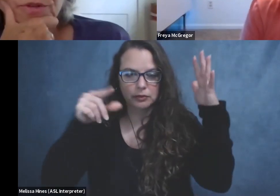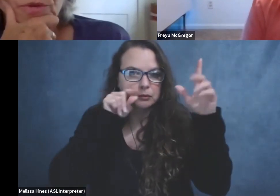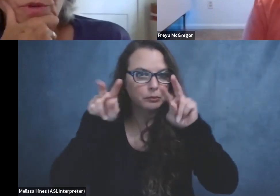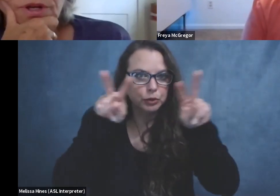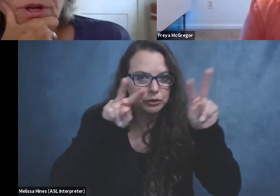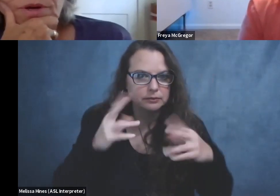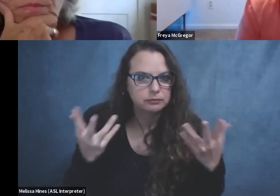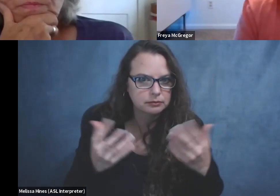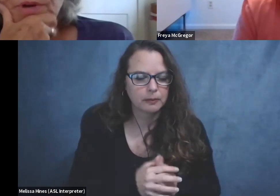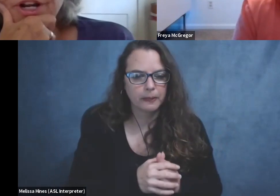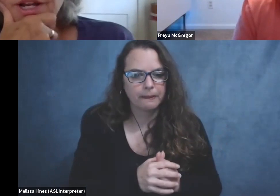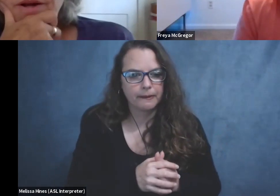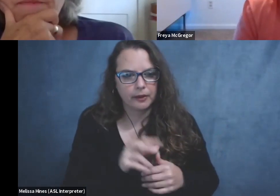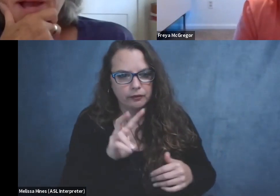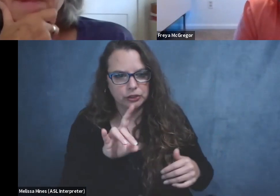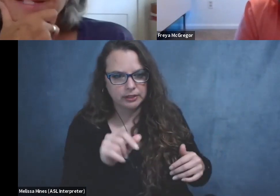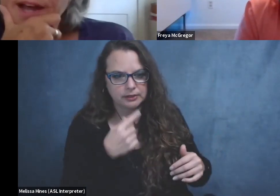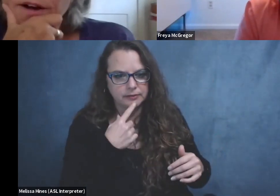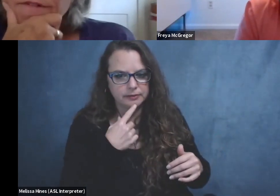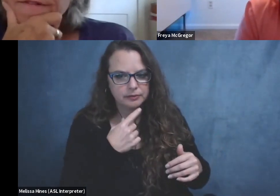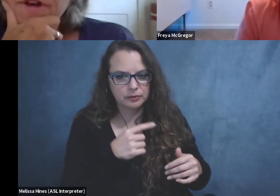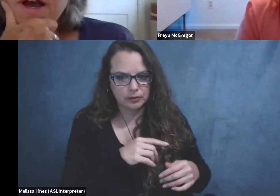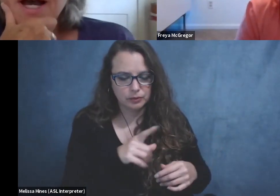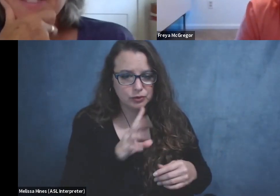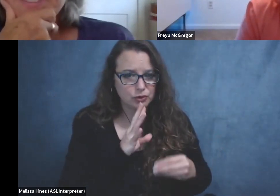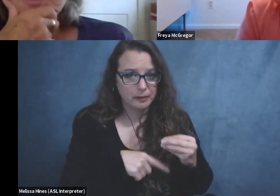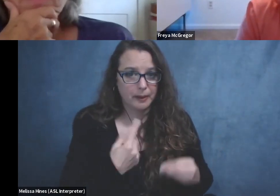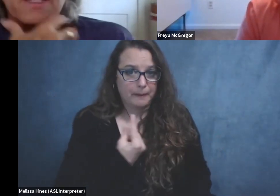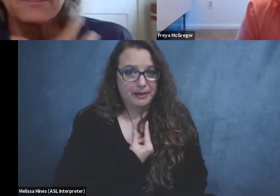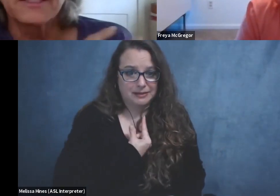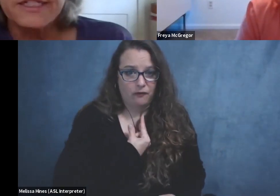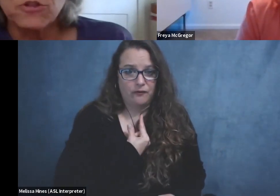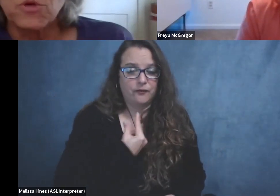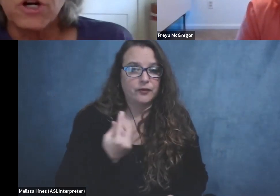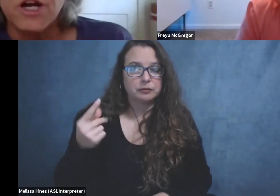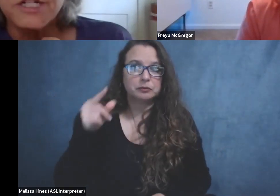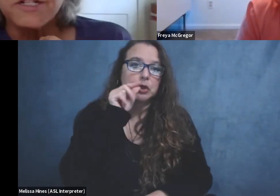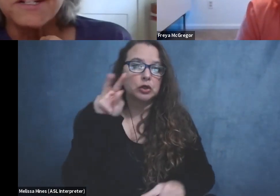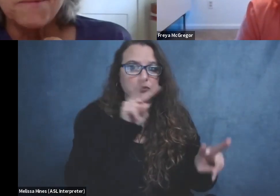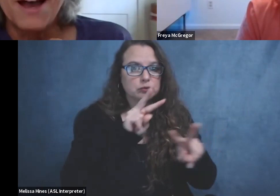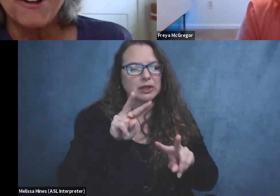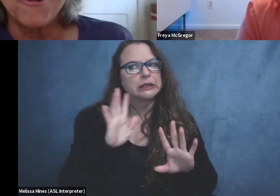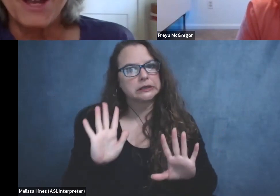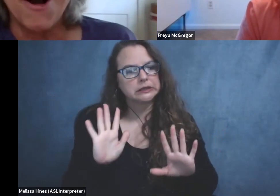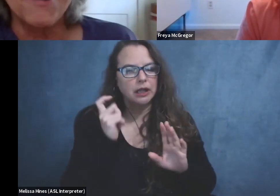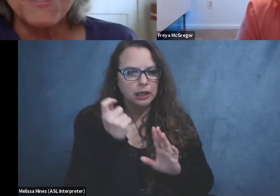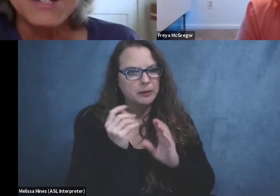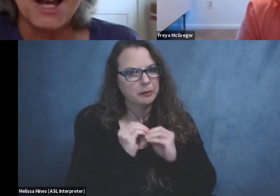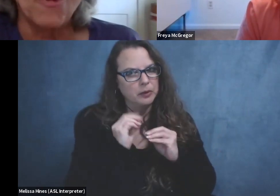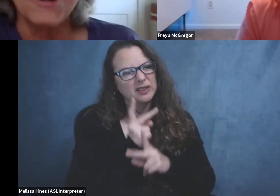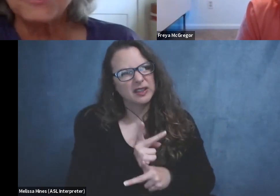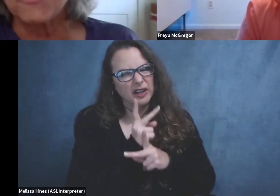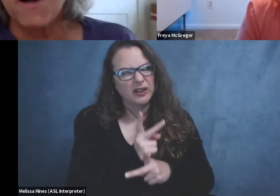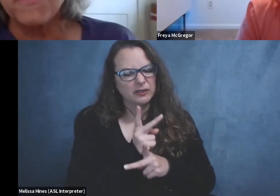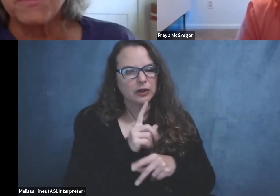comes to birding by myself, I tend to be a little more cautious about going off